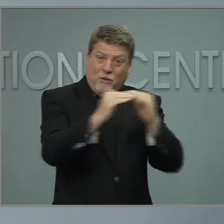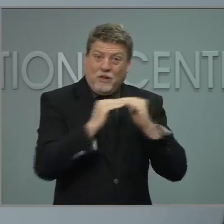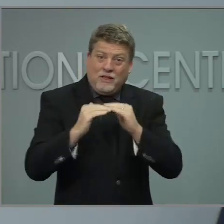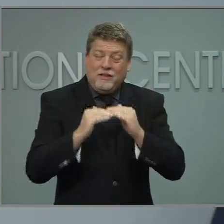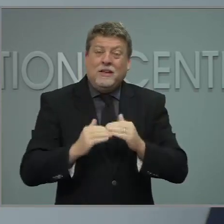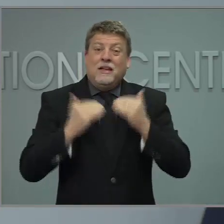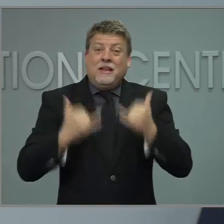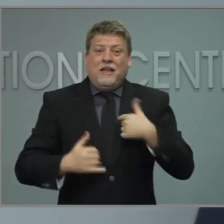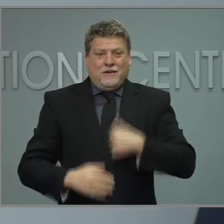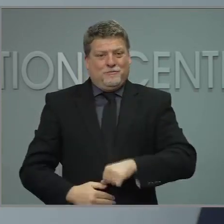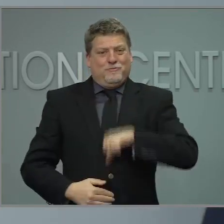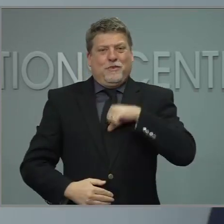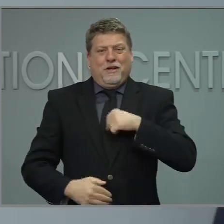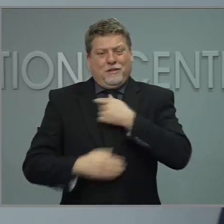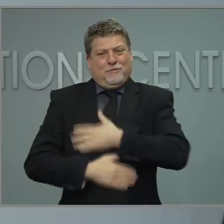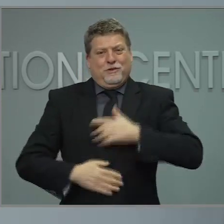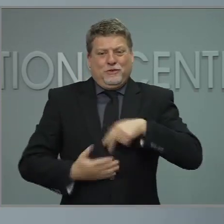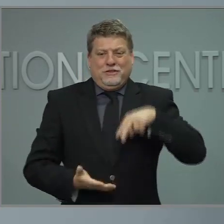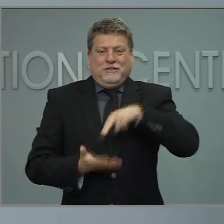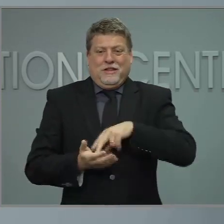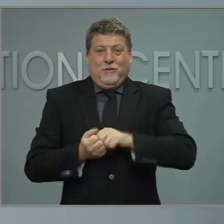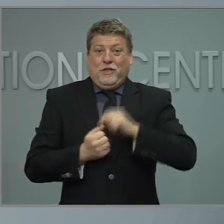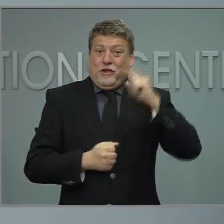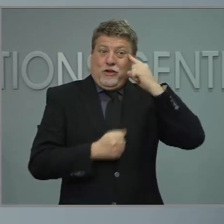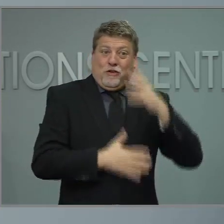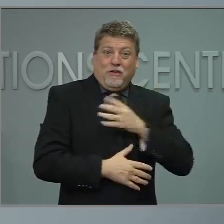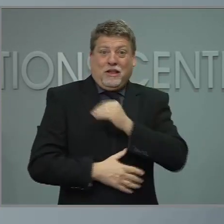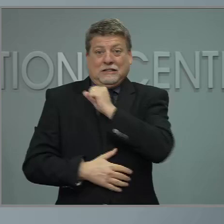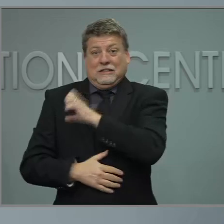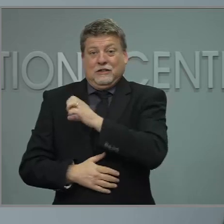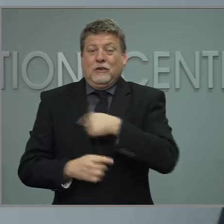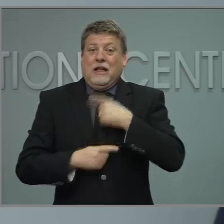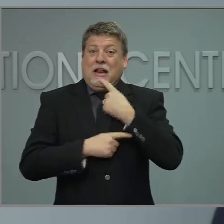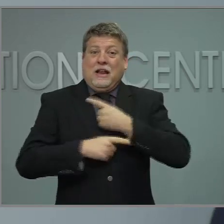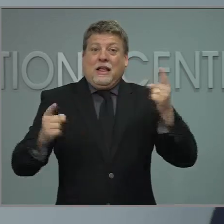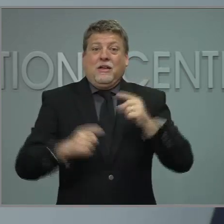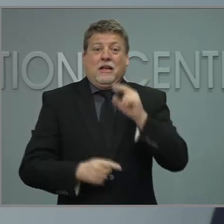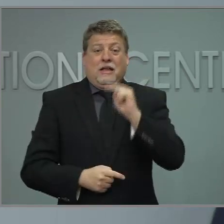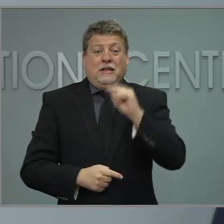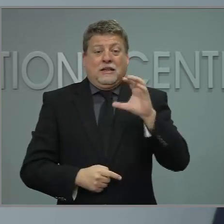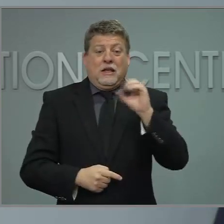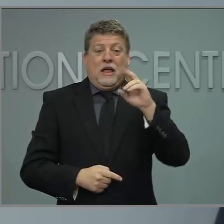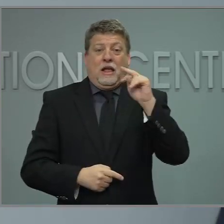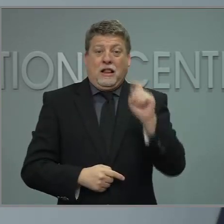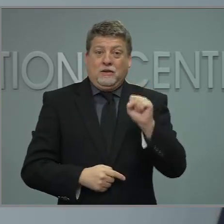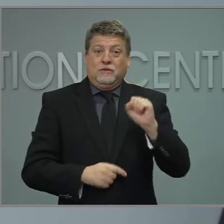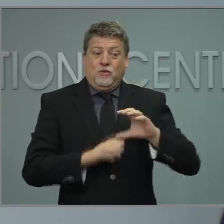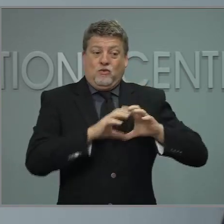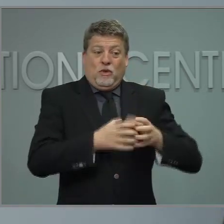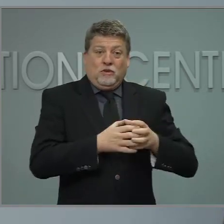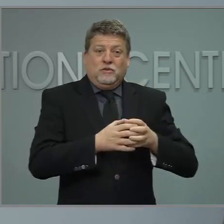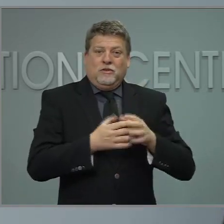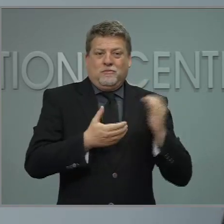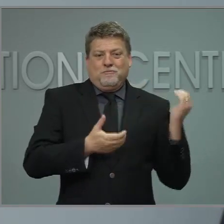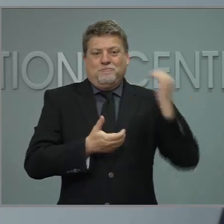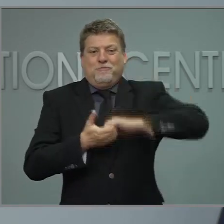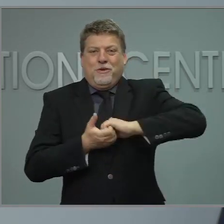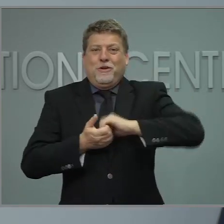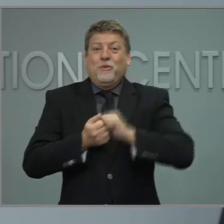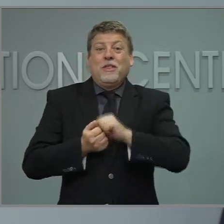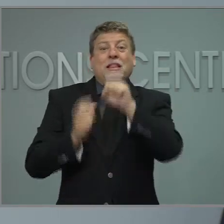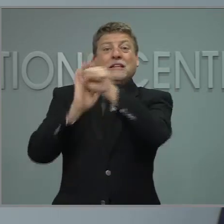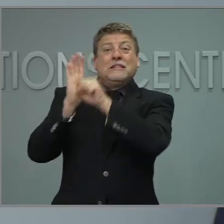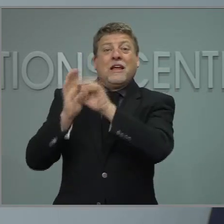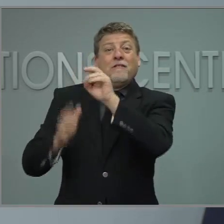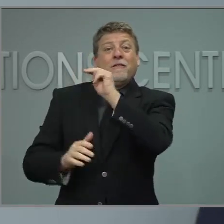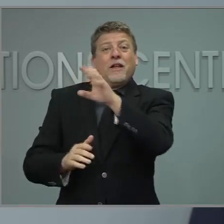I stand here with Governor Cooper and Secretary Cohen to announce NC Counts Coalition's partnership with the state to co-develop and